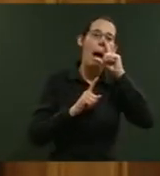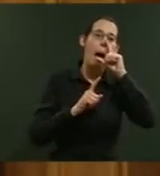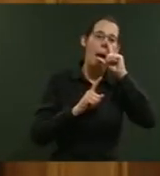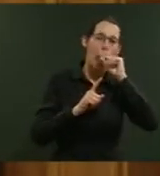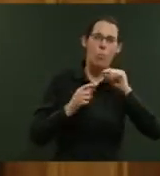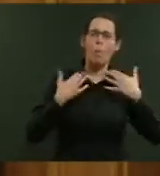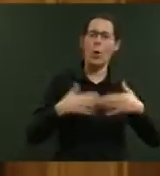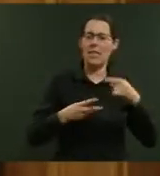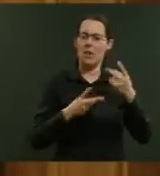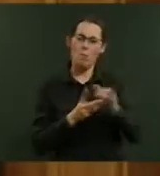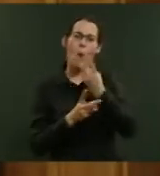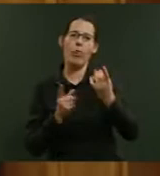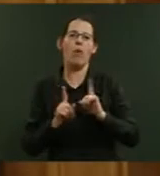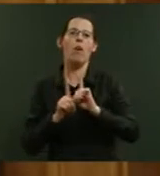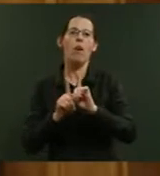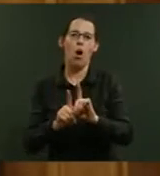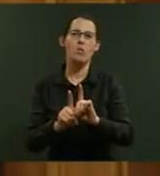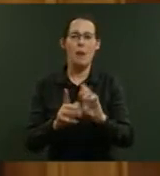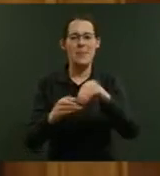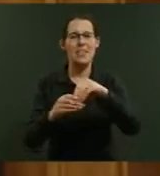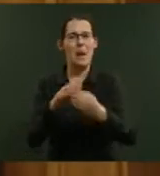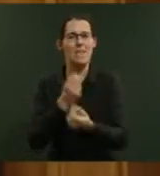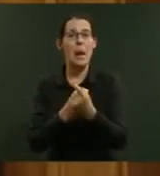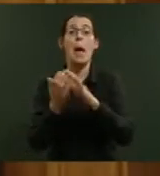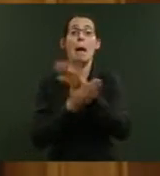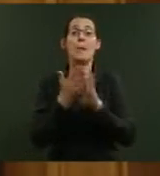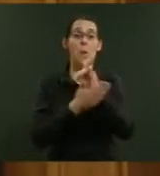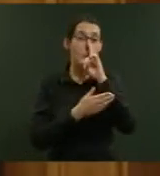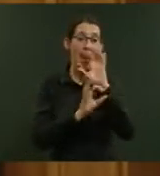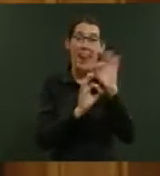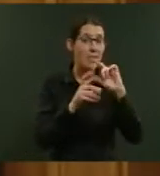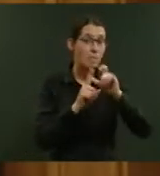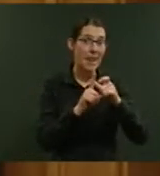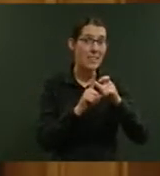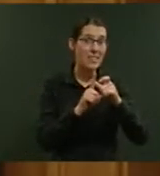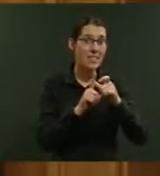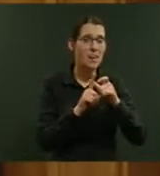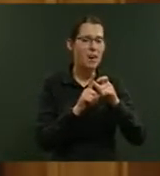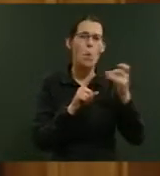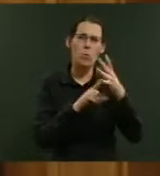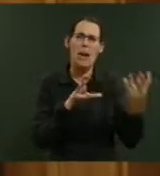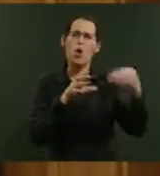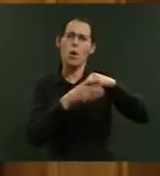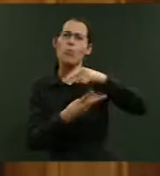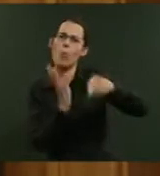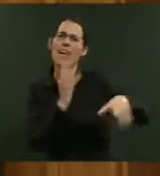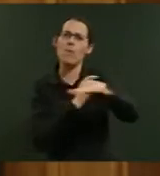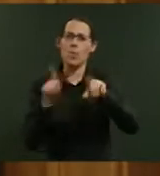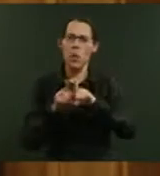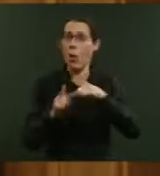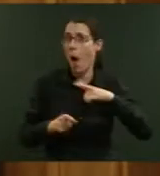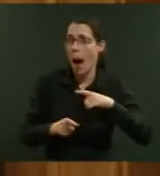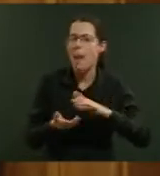for people who don't have disabilities to be included in those areas so that we learn,